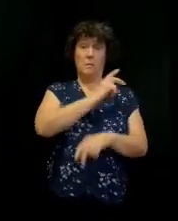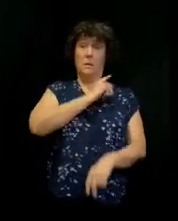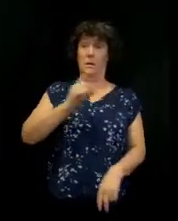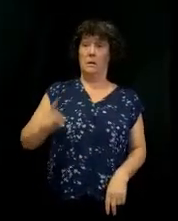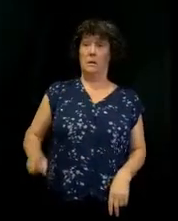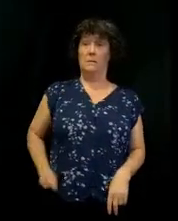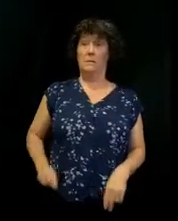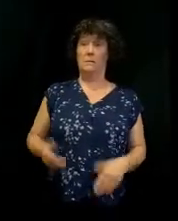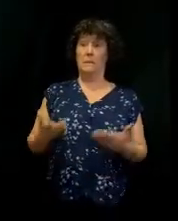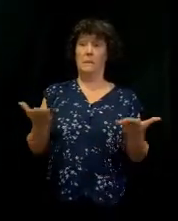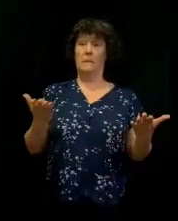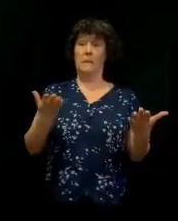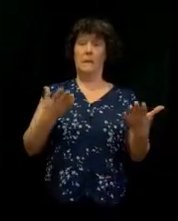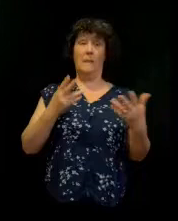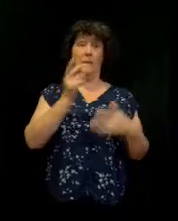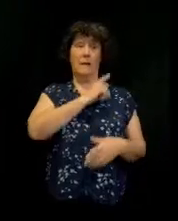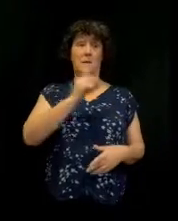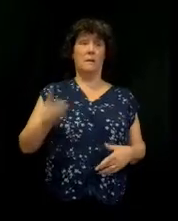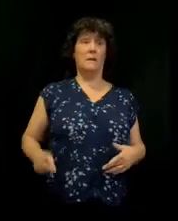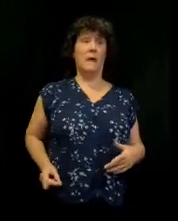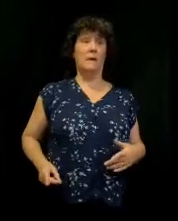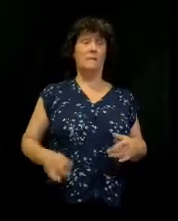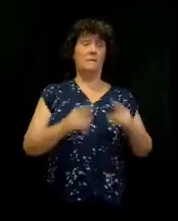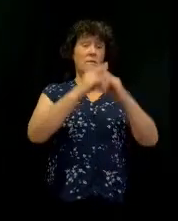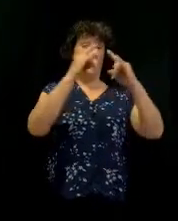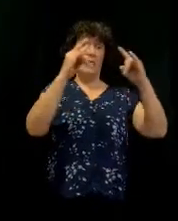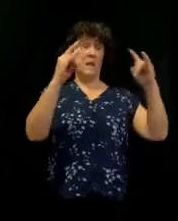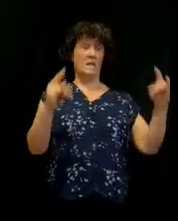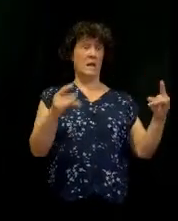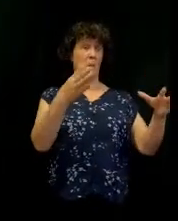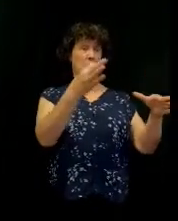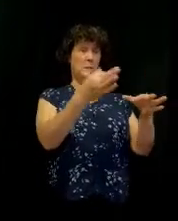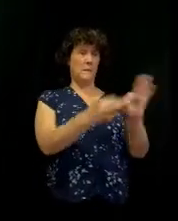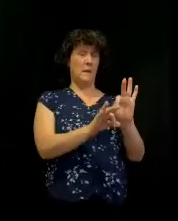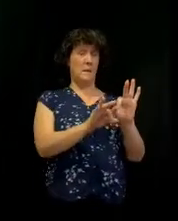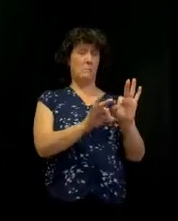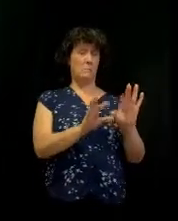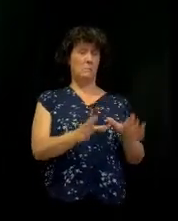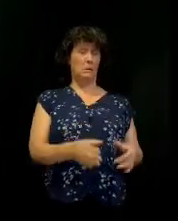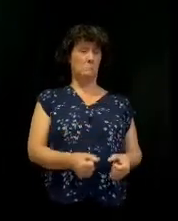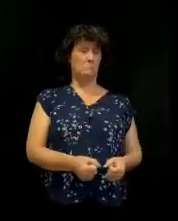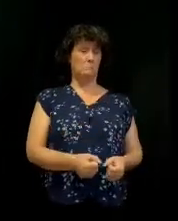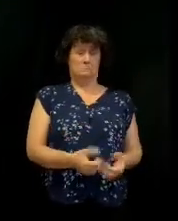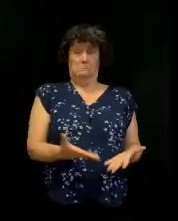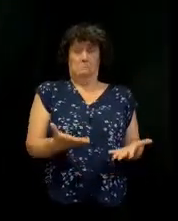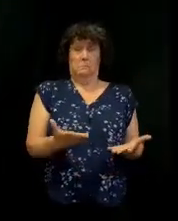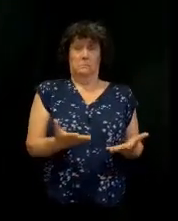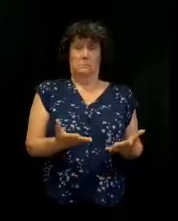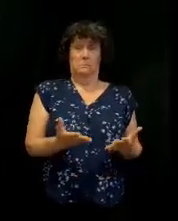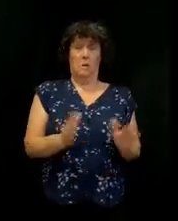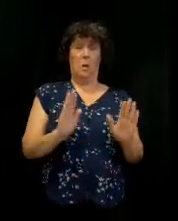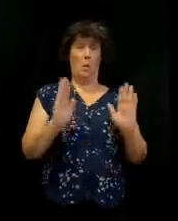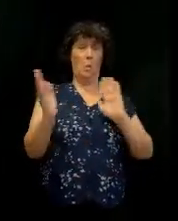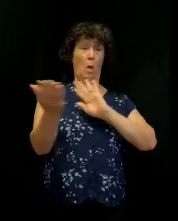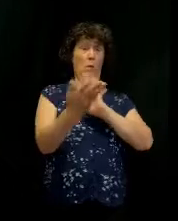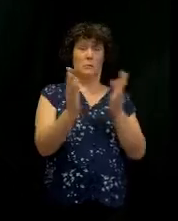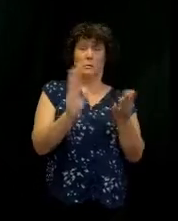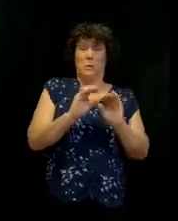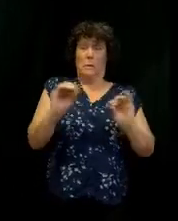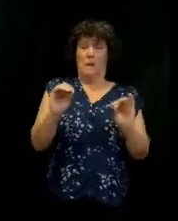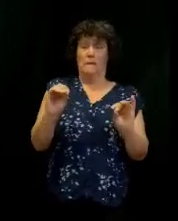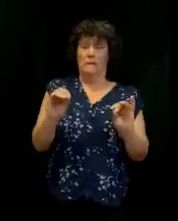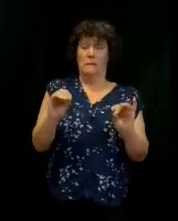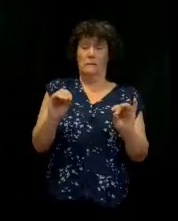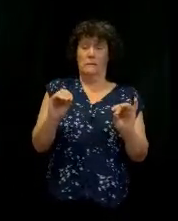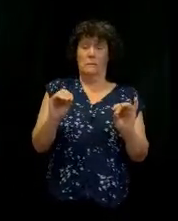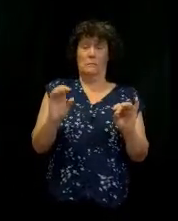The thing that David put up on a, right? Put a pop up. And God was okay with it. And all of a